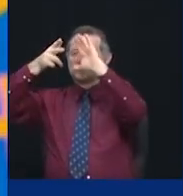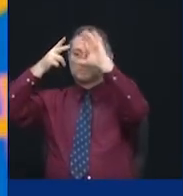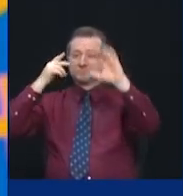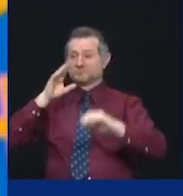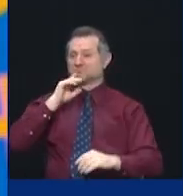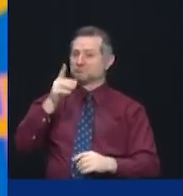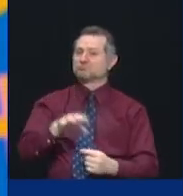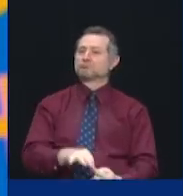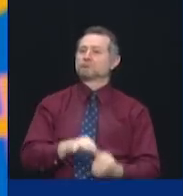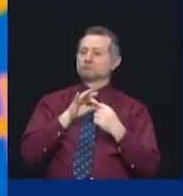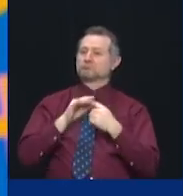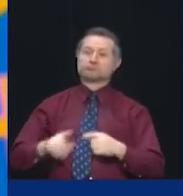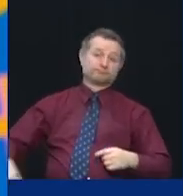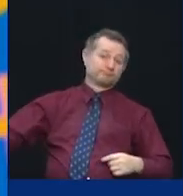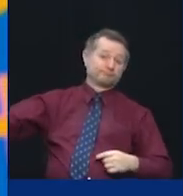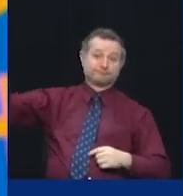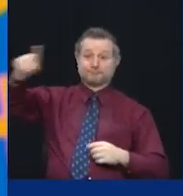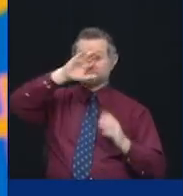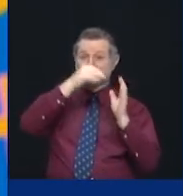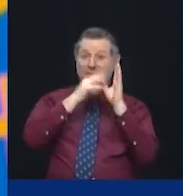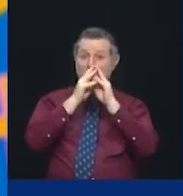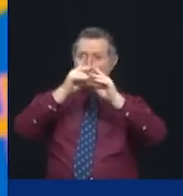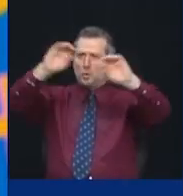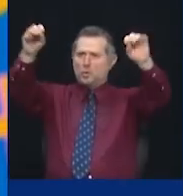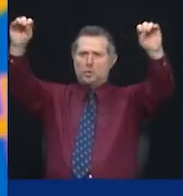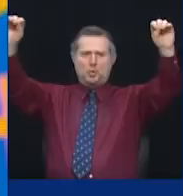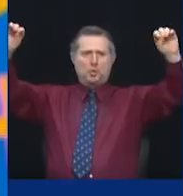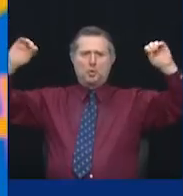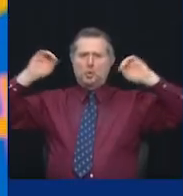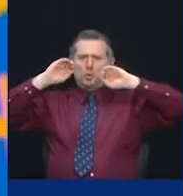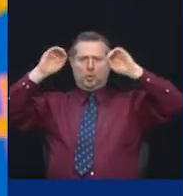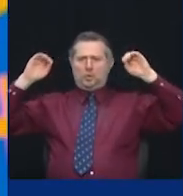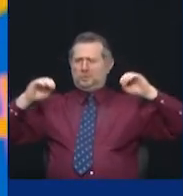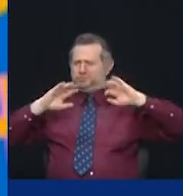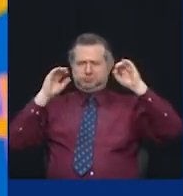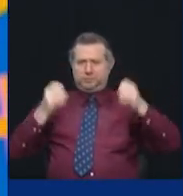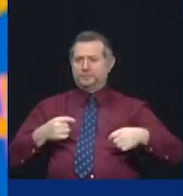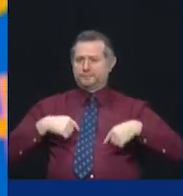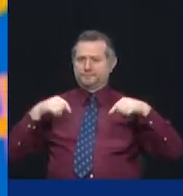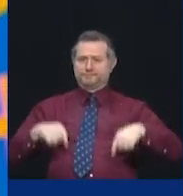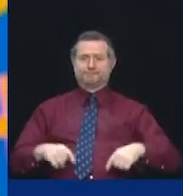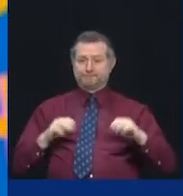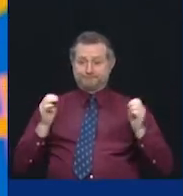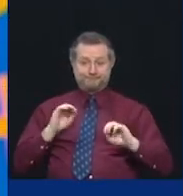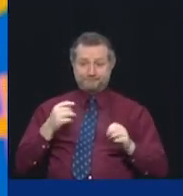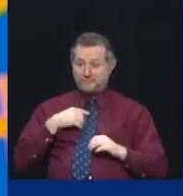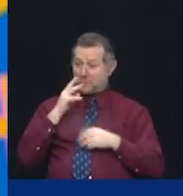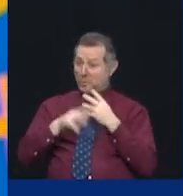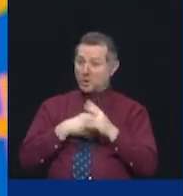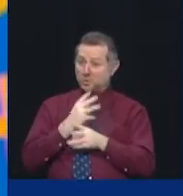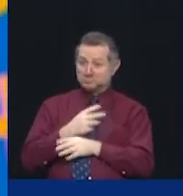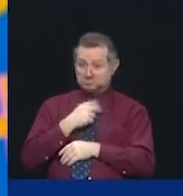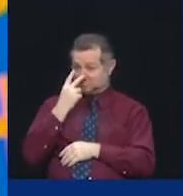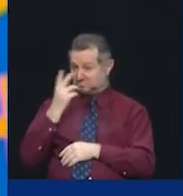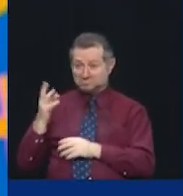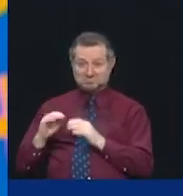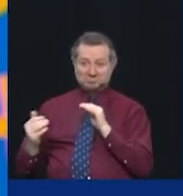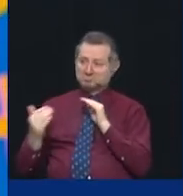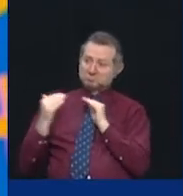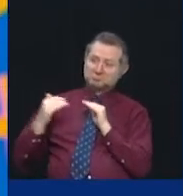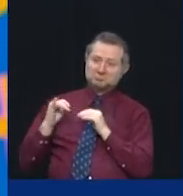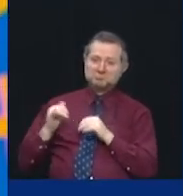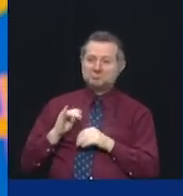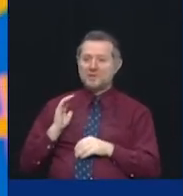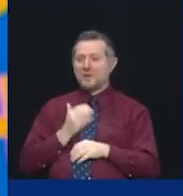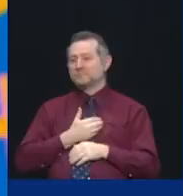country that has a similar expansion. In fact, I think there is no other convention center in the world that has the same level of logistic